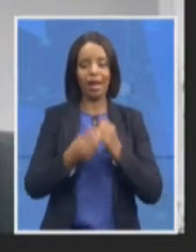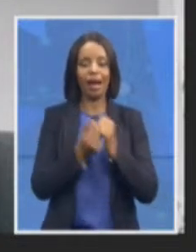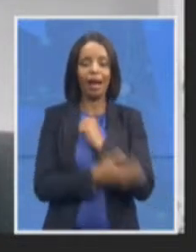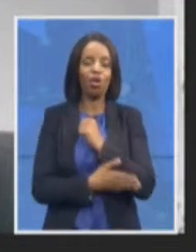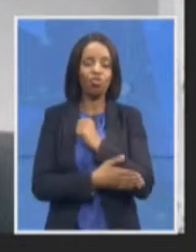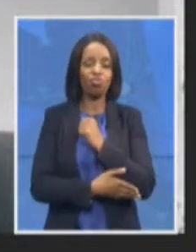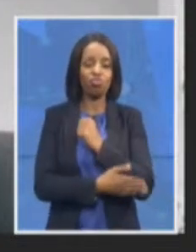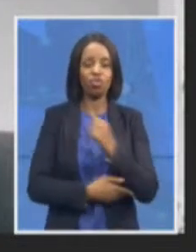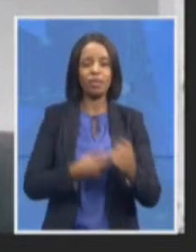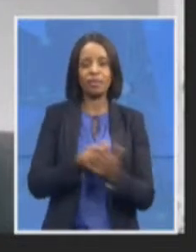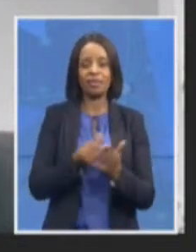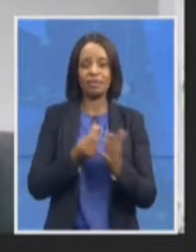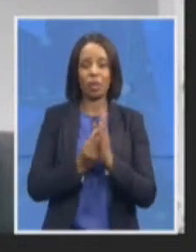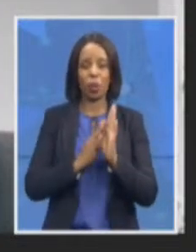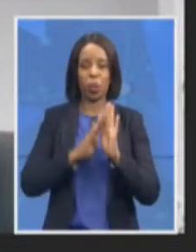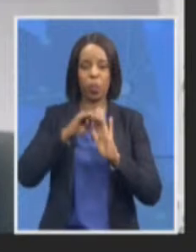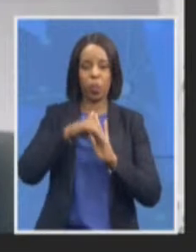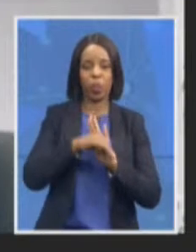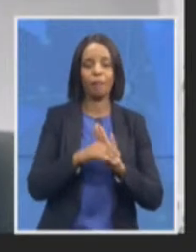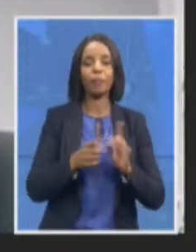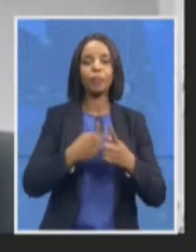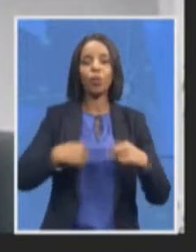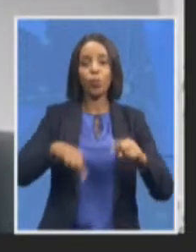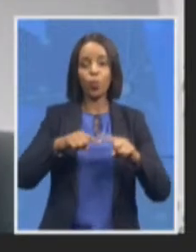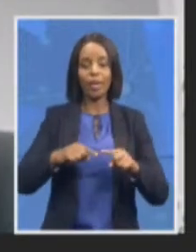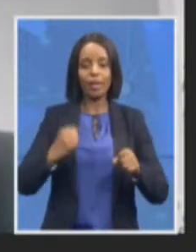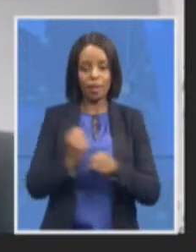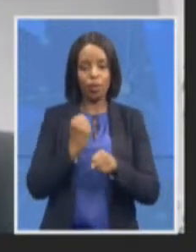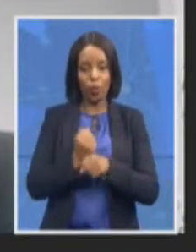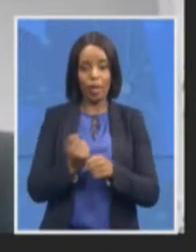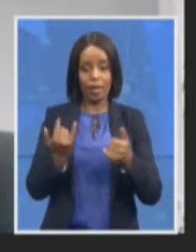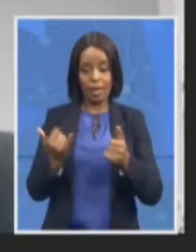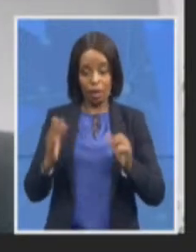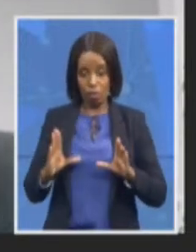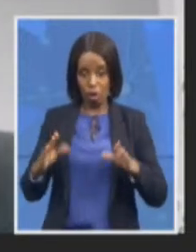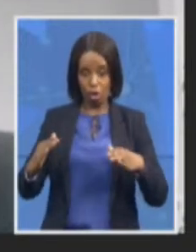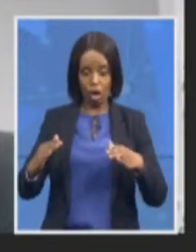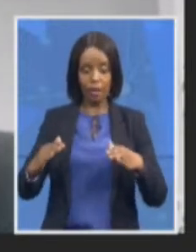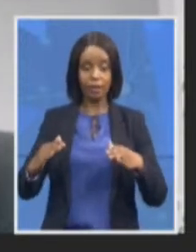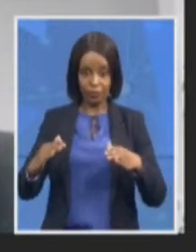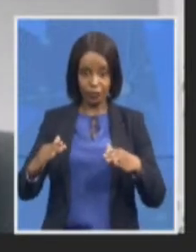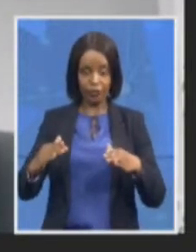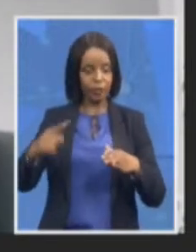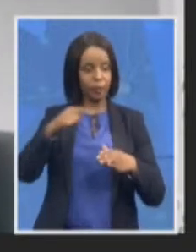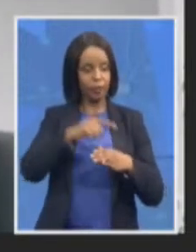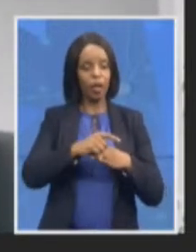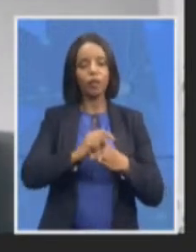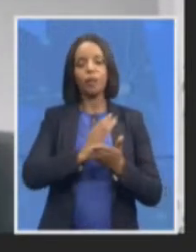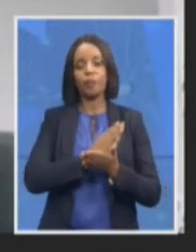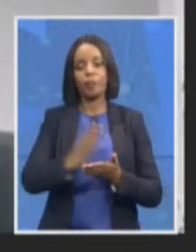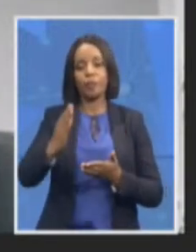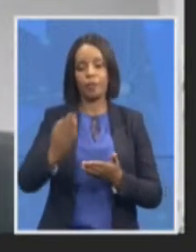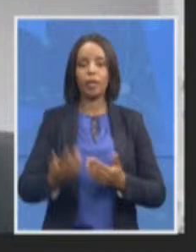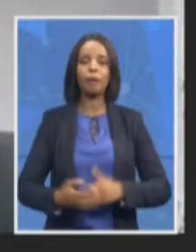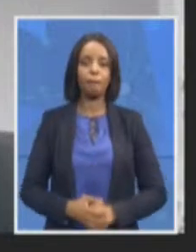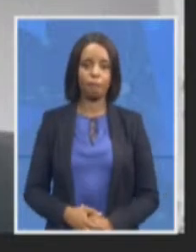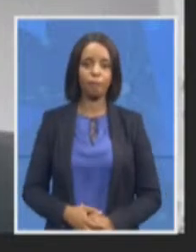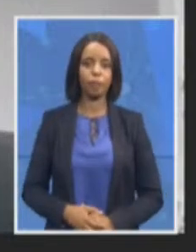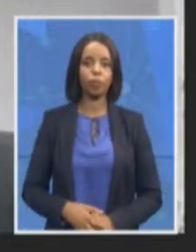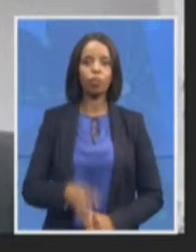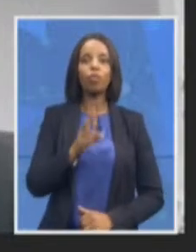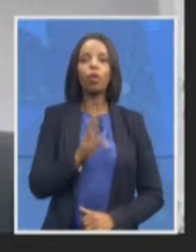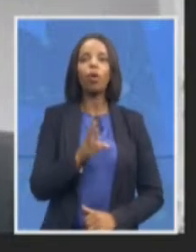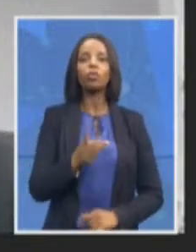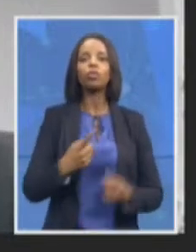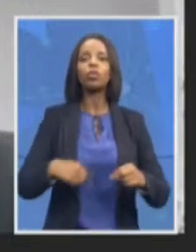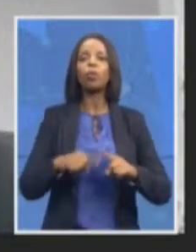and also in order to deal with foreign predicate offending so there's going to be very targeted selecting